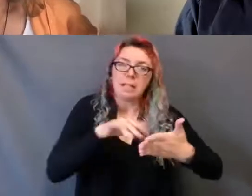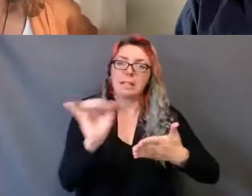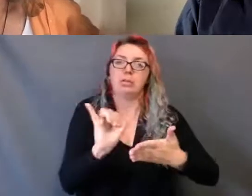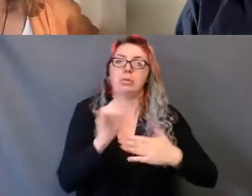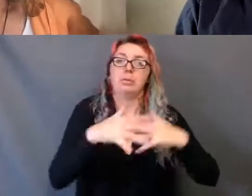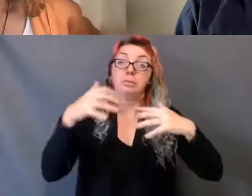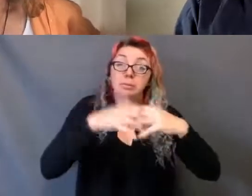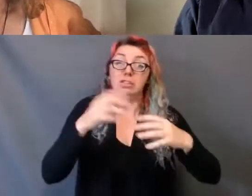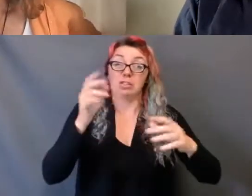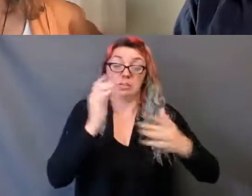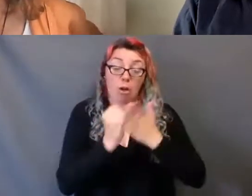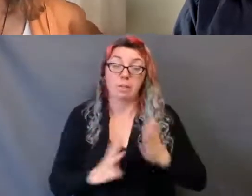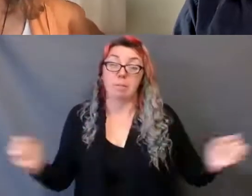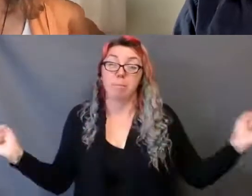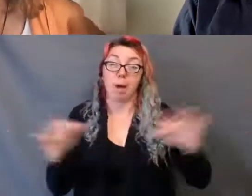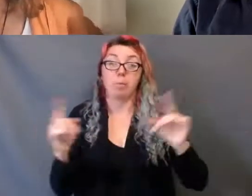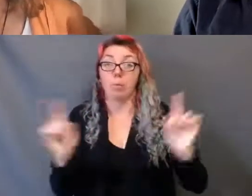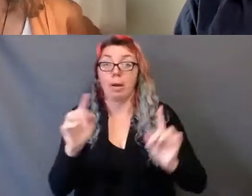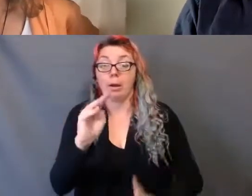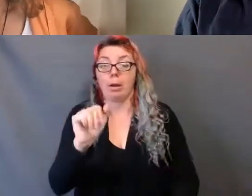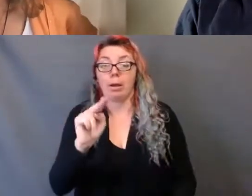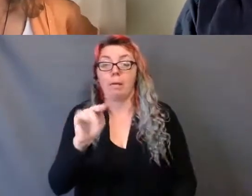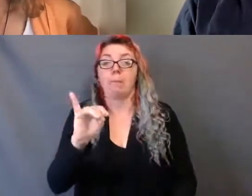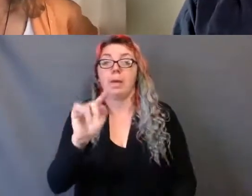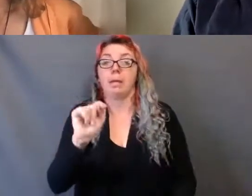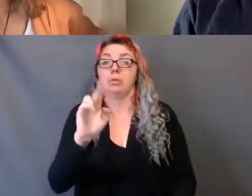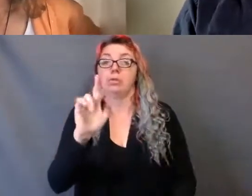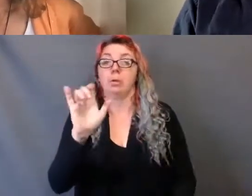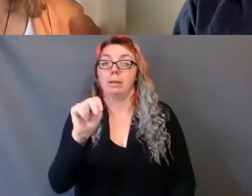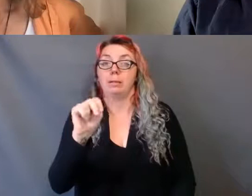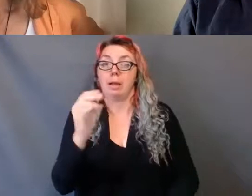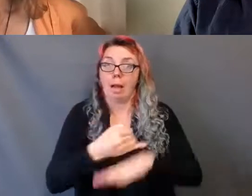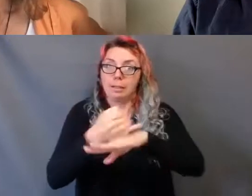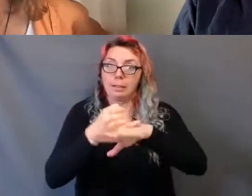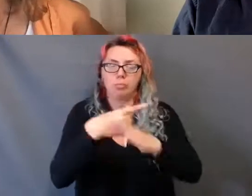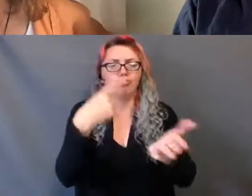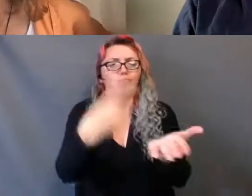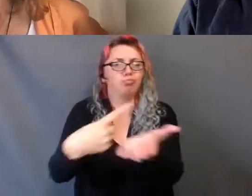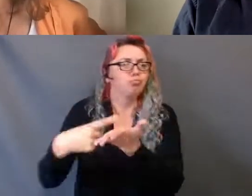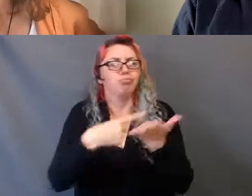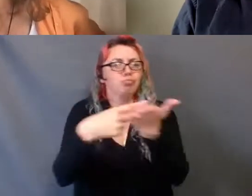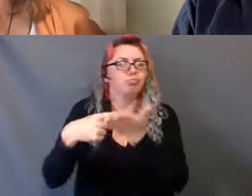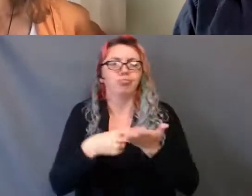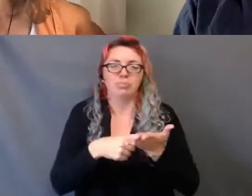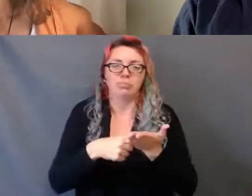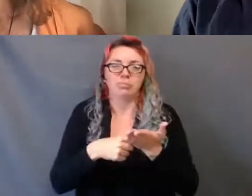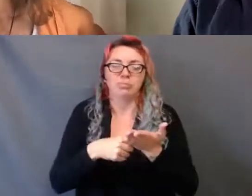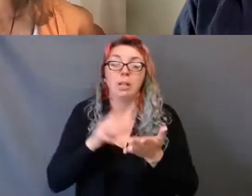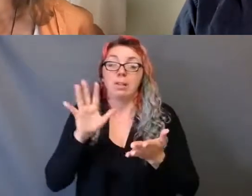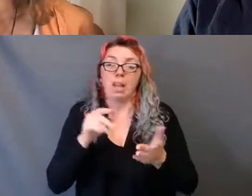Manitoulin Island to discuss and examine the Indigenous canon. Out of the study came the conclusion and a proposal